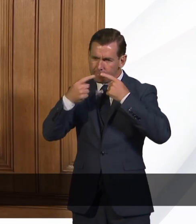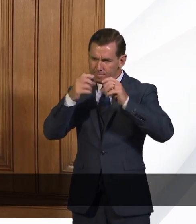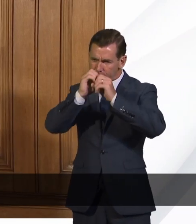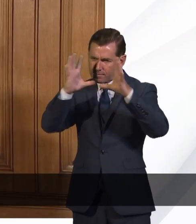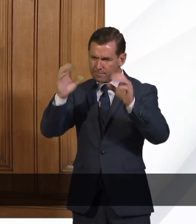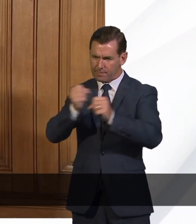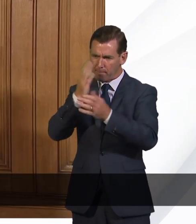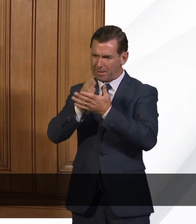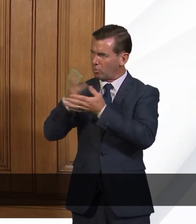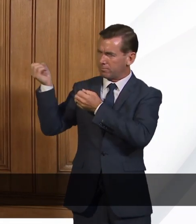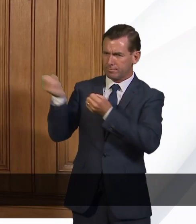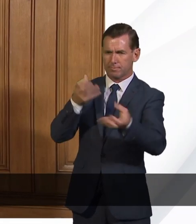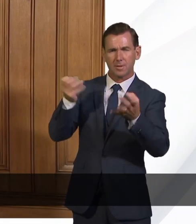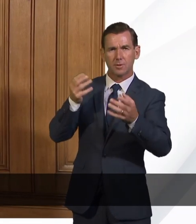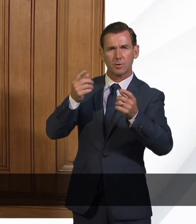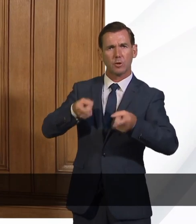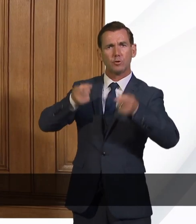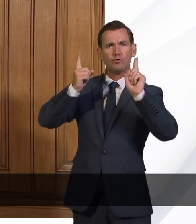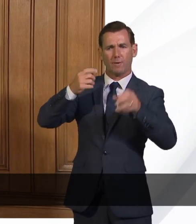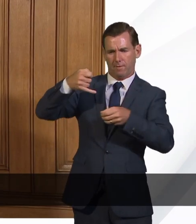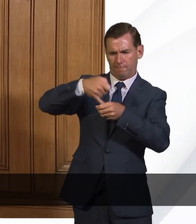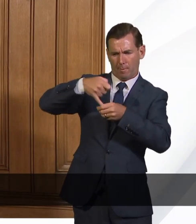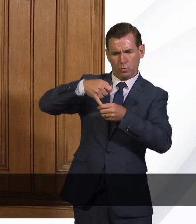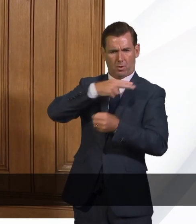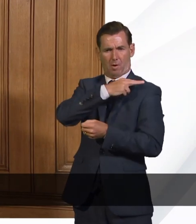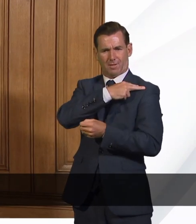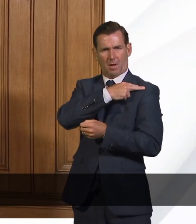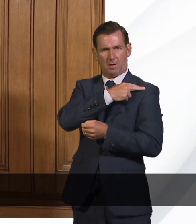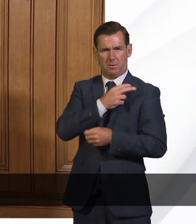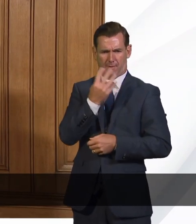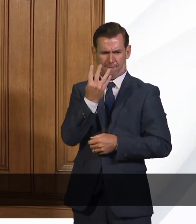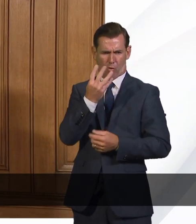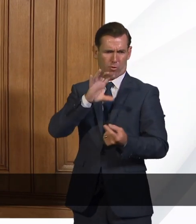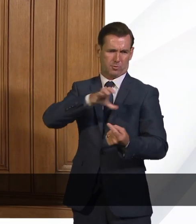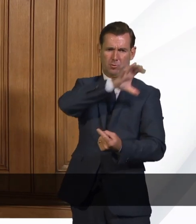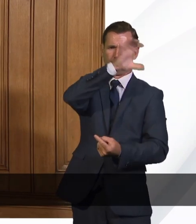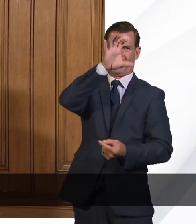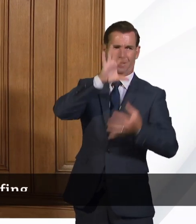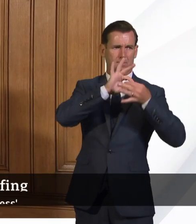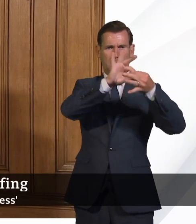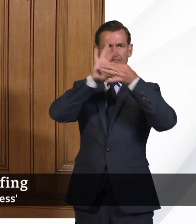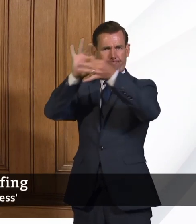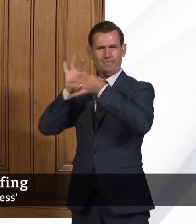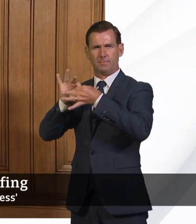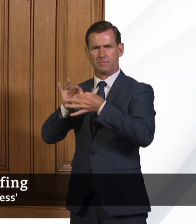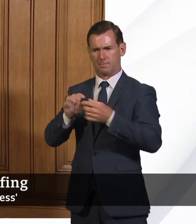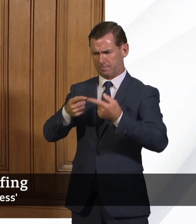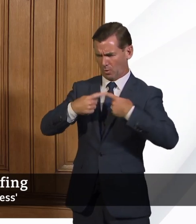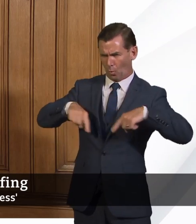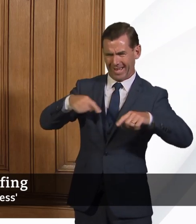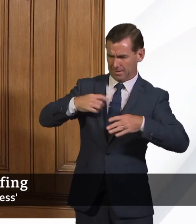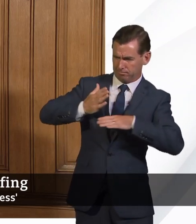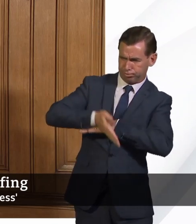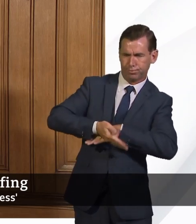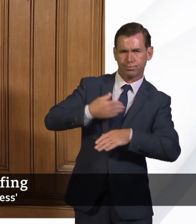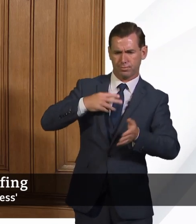particularly the Chief Pharmaceutical Officers of the Four Nations and their teams. We did a lot of work on that in